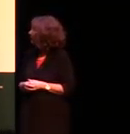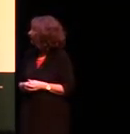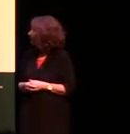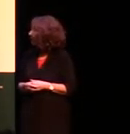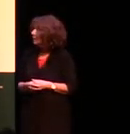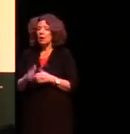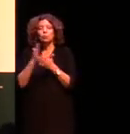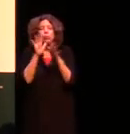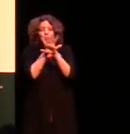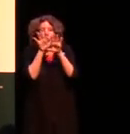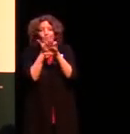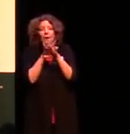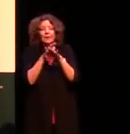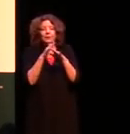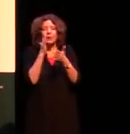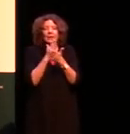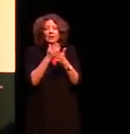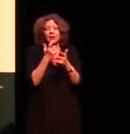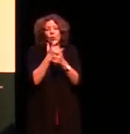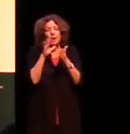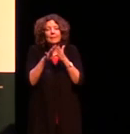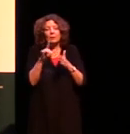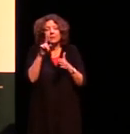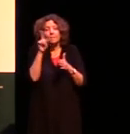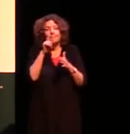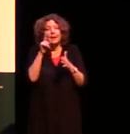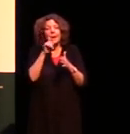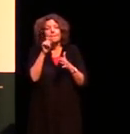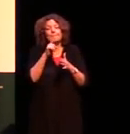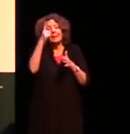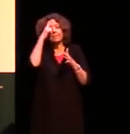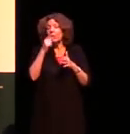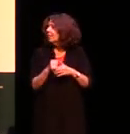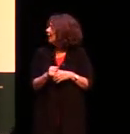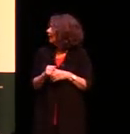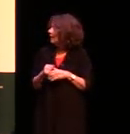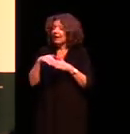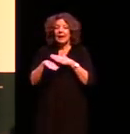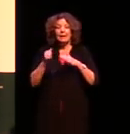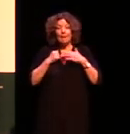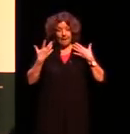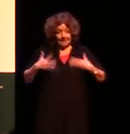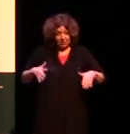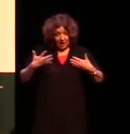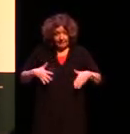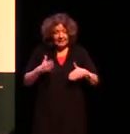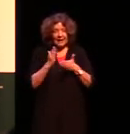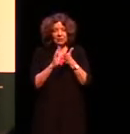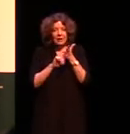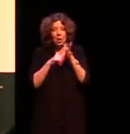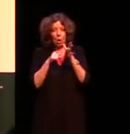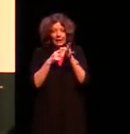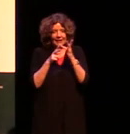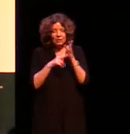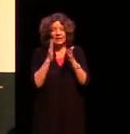the ambiguity and the humour comes from here is that in my pyjamas is a location it's